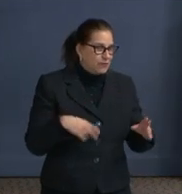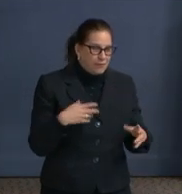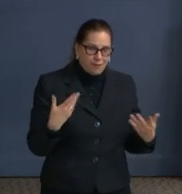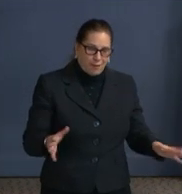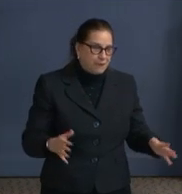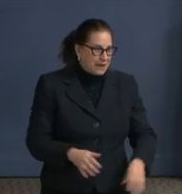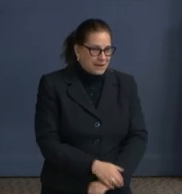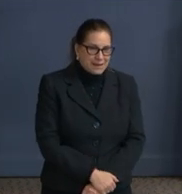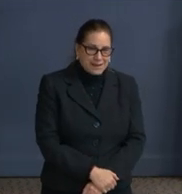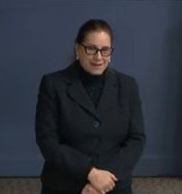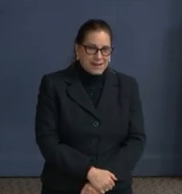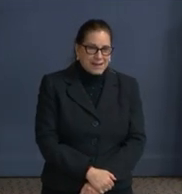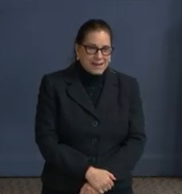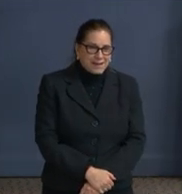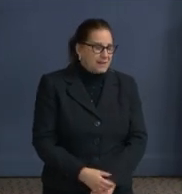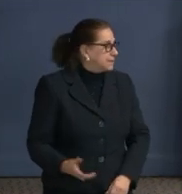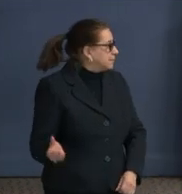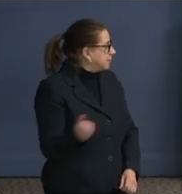up another kind of?